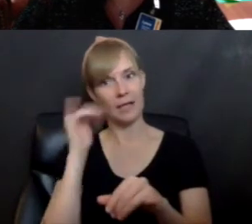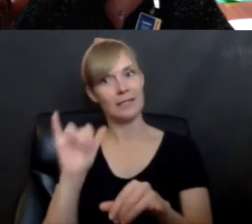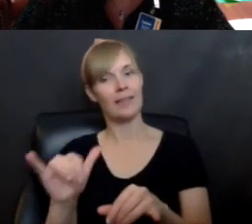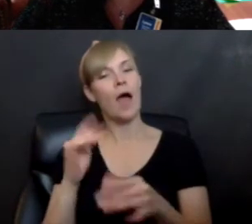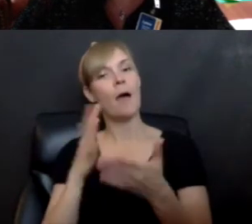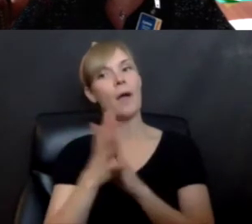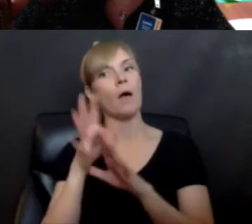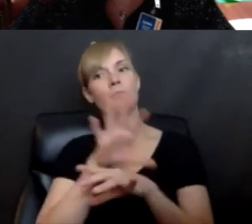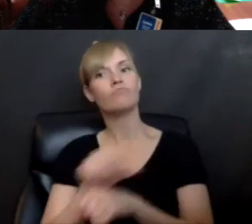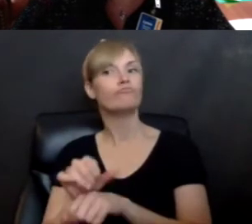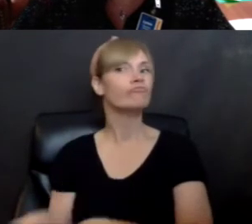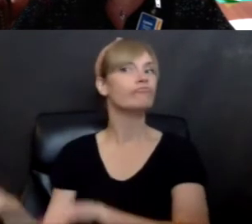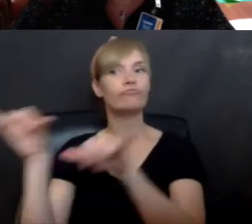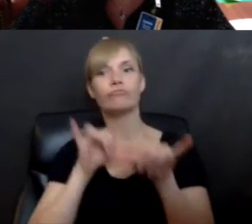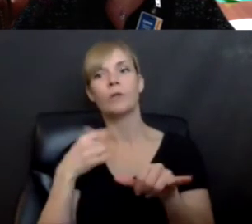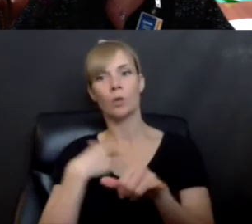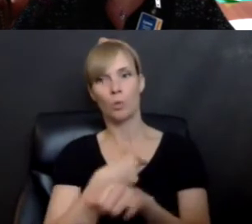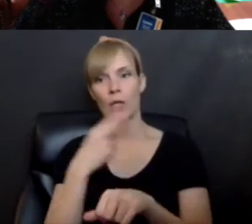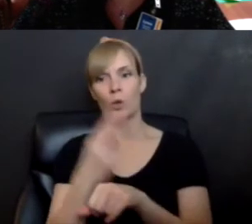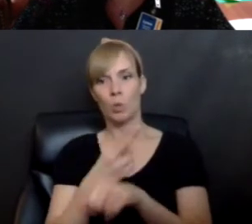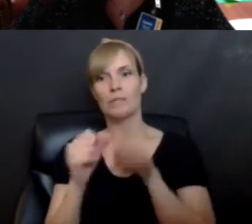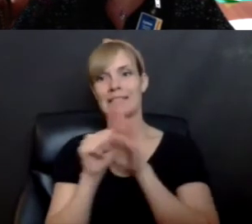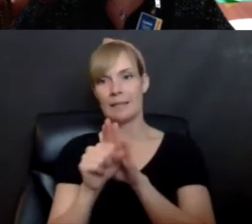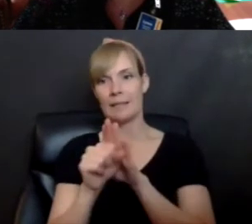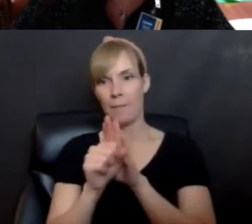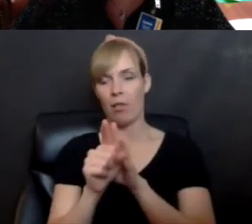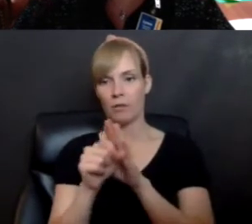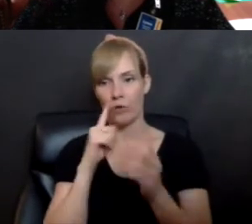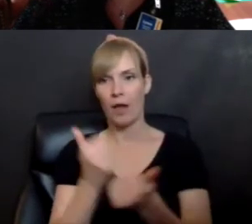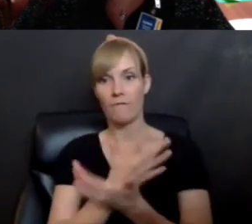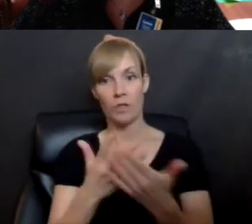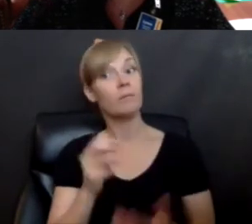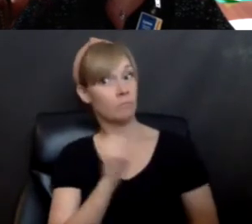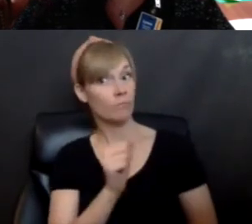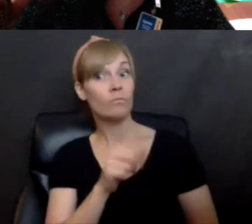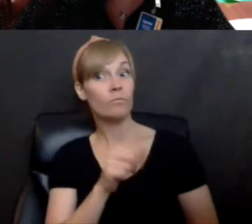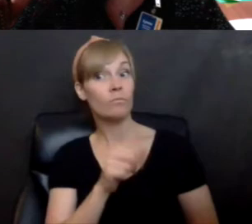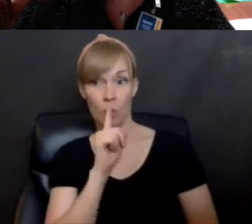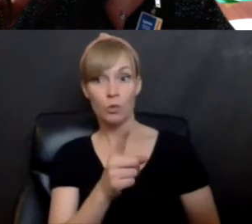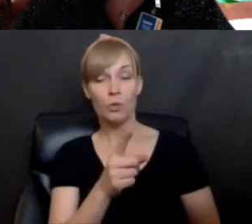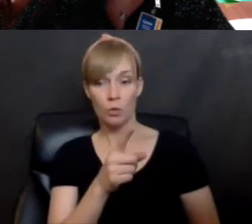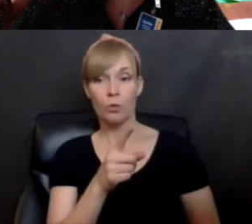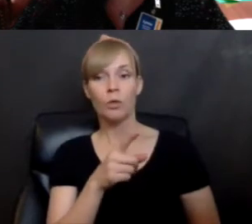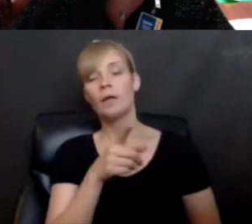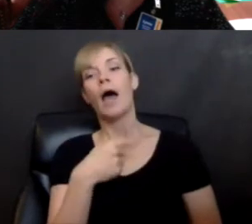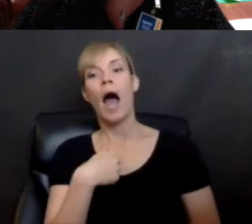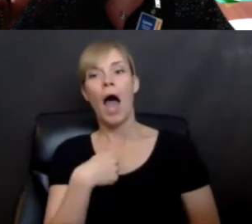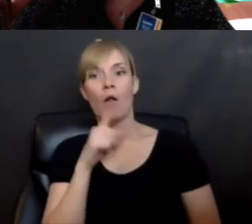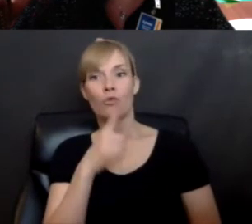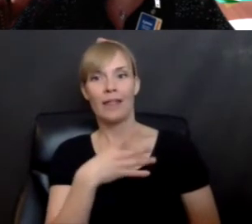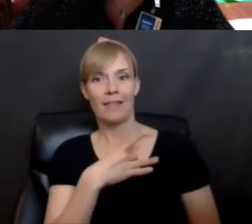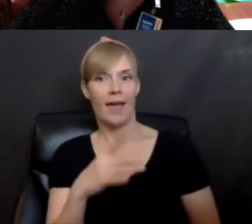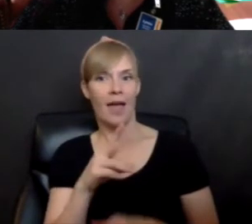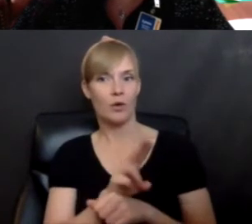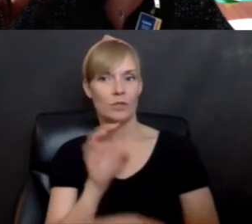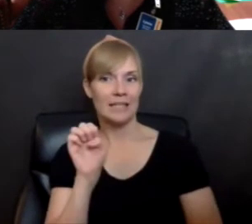worldwide. We speak those symbol languages. Exactly. Right. And that's why, um, I don't know about you, but I really like emojis too.